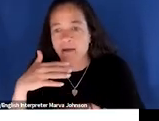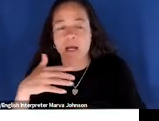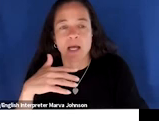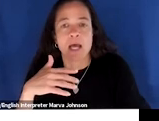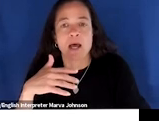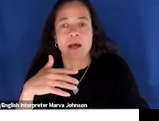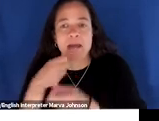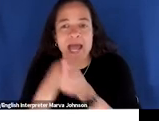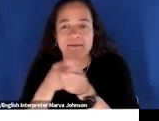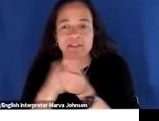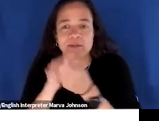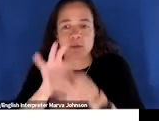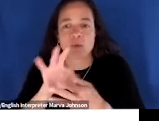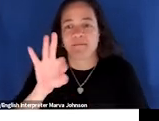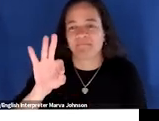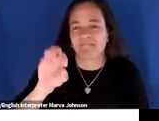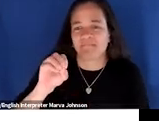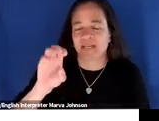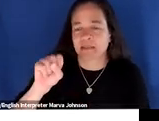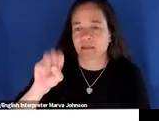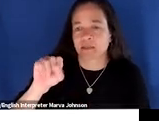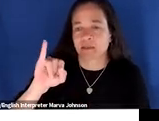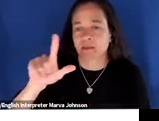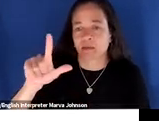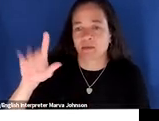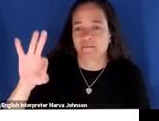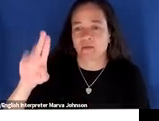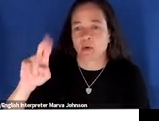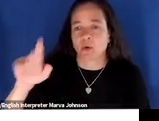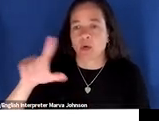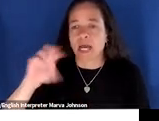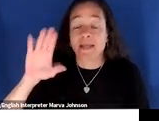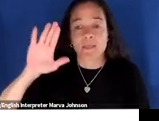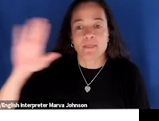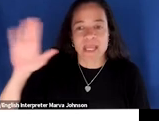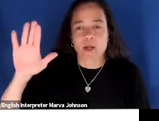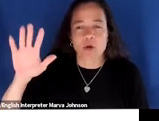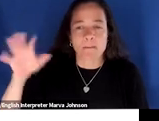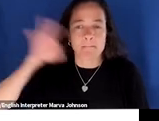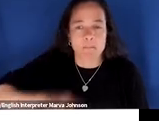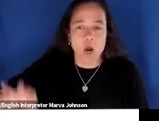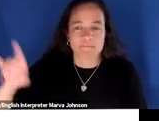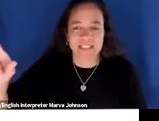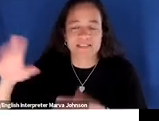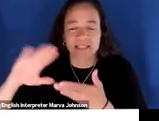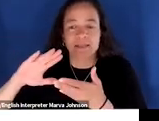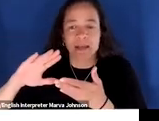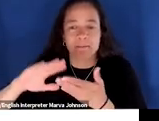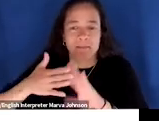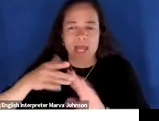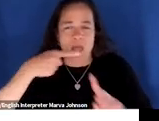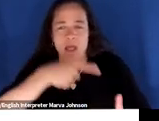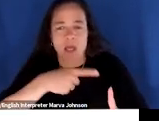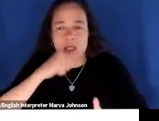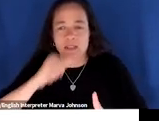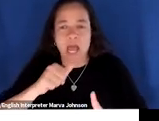and so on and their um tremendous profits you know there's a lot of reasons but the point is greenwashing is part of the common conversation now and so